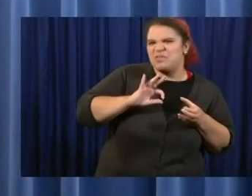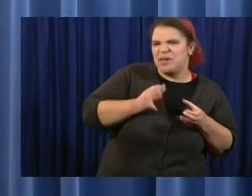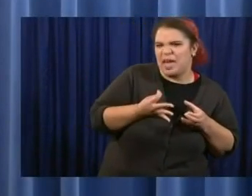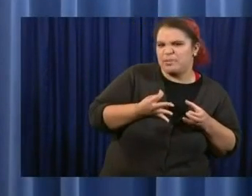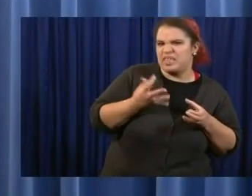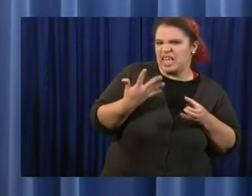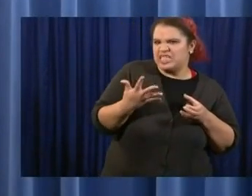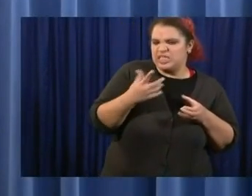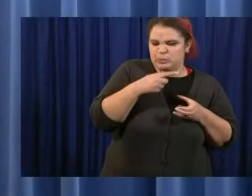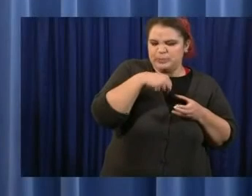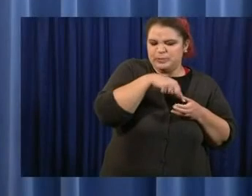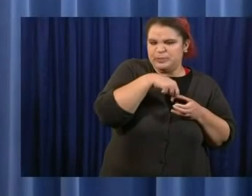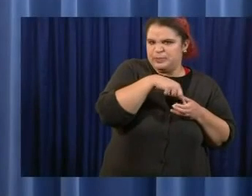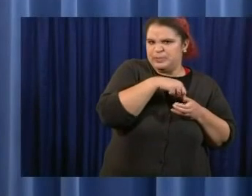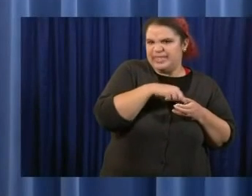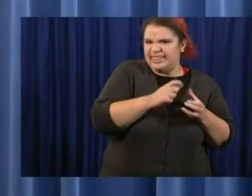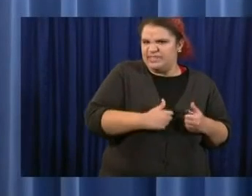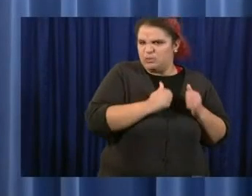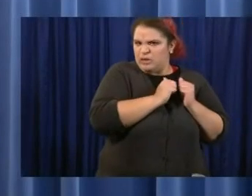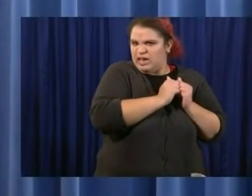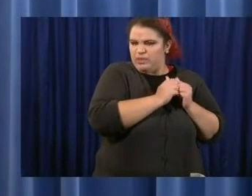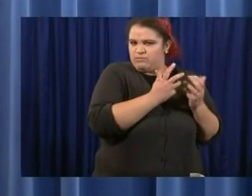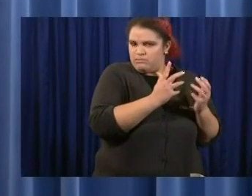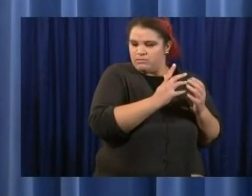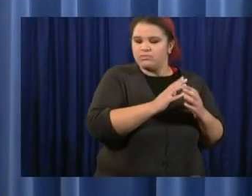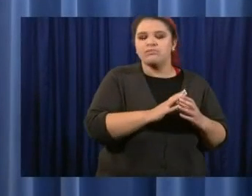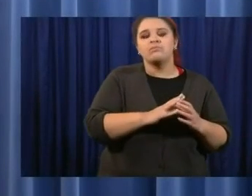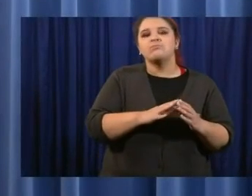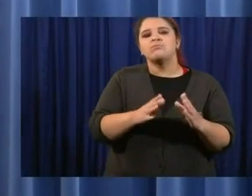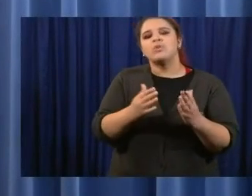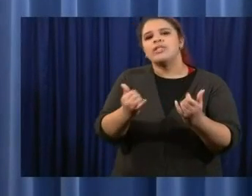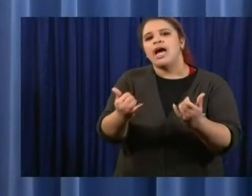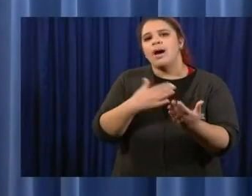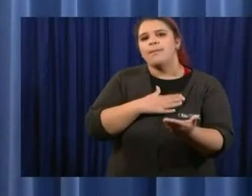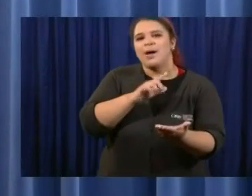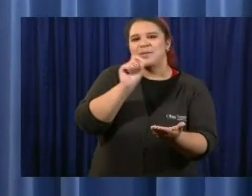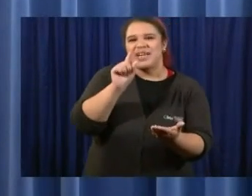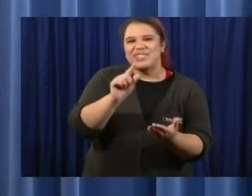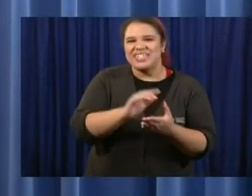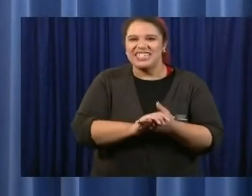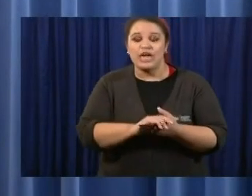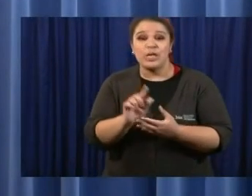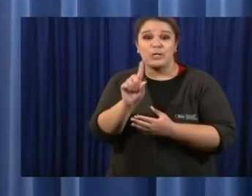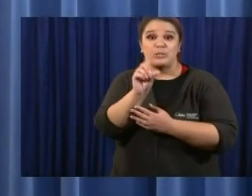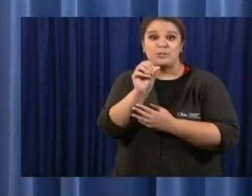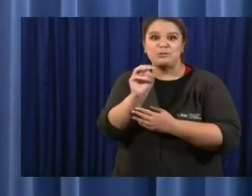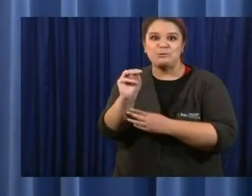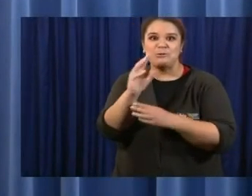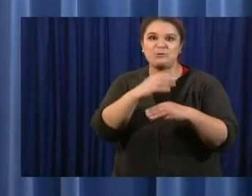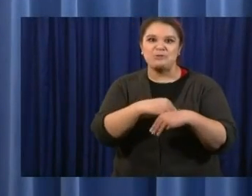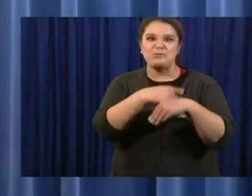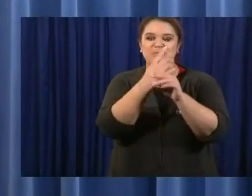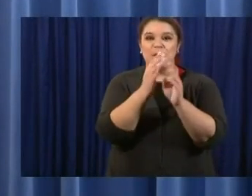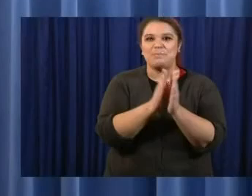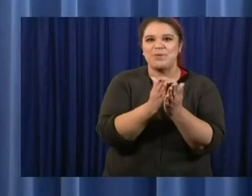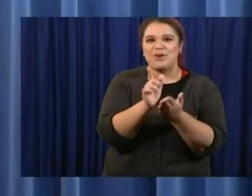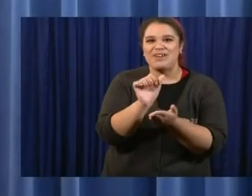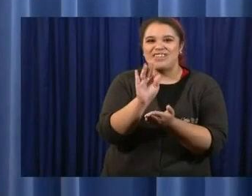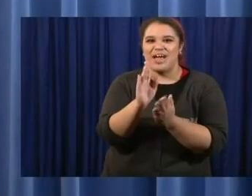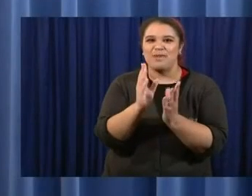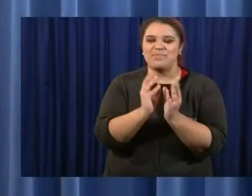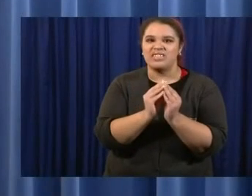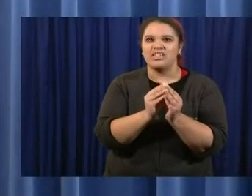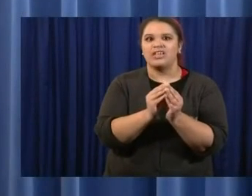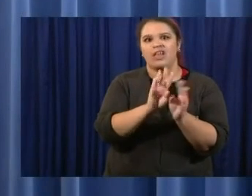is, when can we go to, um, you know, get away from Zoom book club meetings, um, and go back to